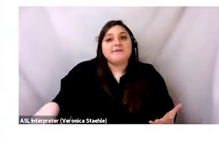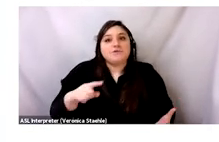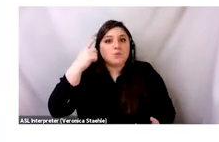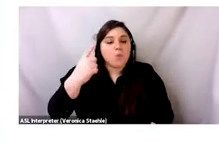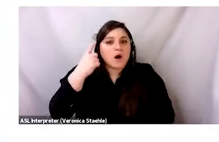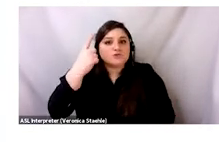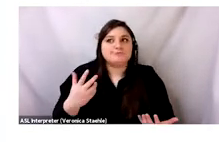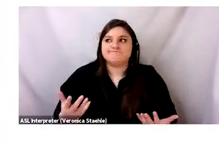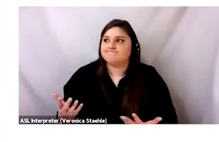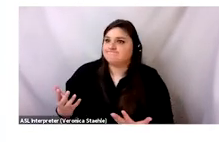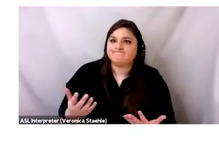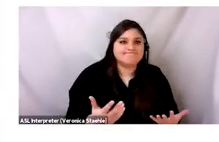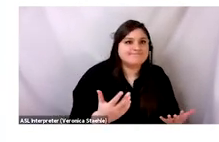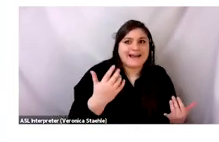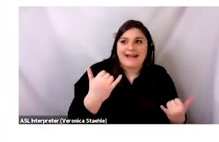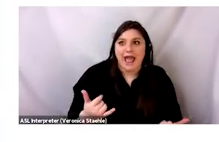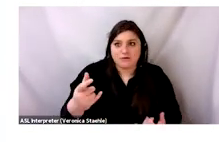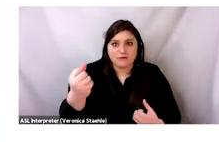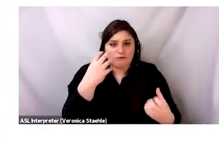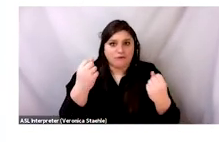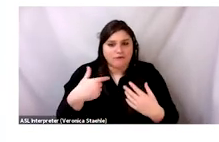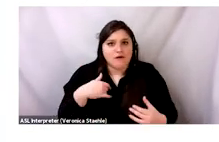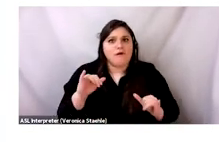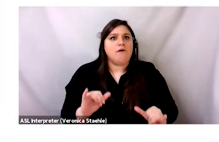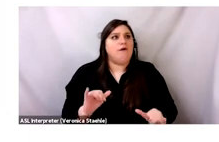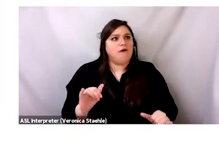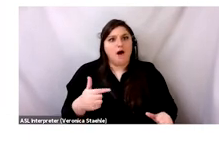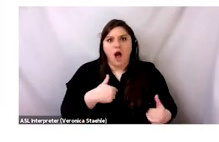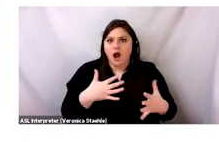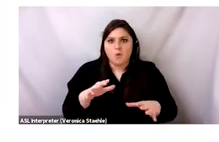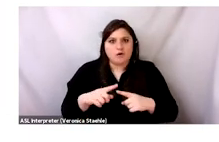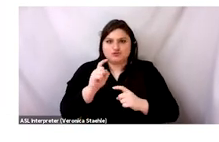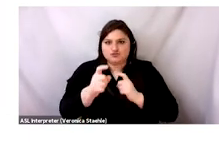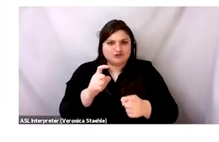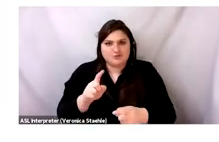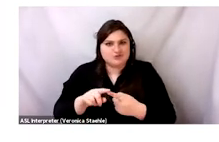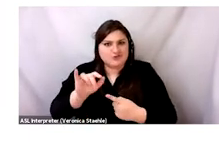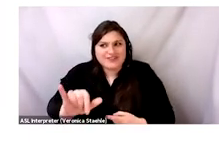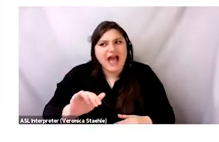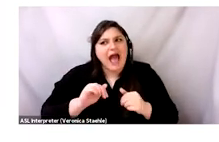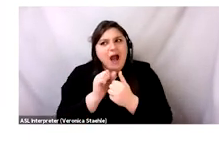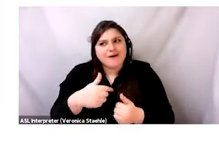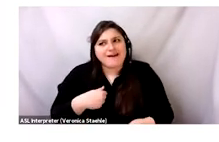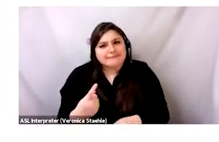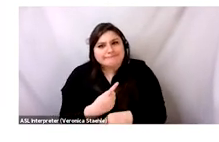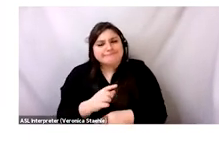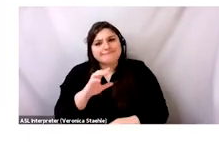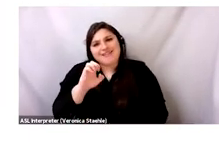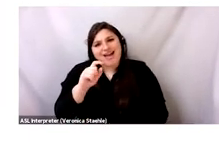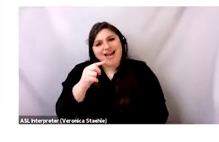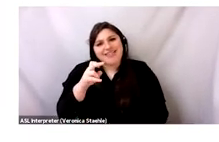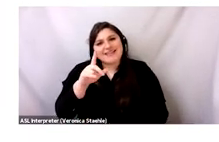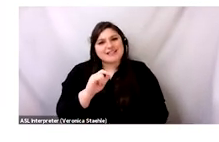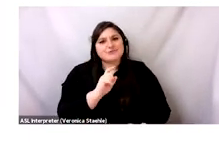And I know that many of you are probably wondering, you know, where should I donate my clothes now? Is there an ethical way to donate?